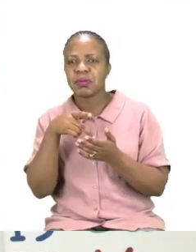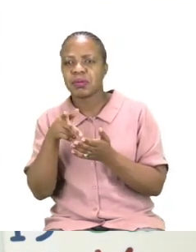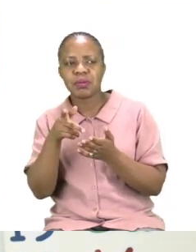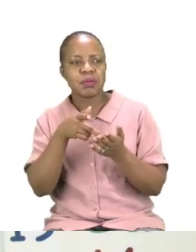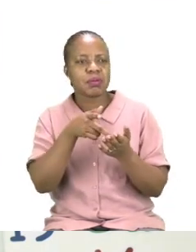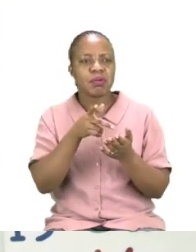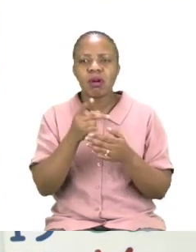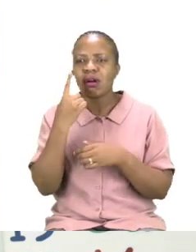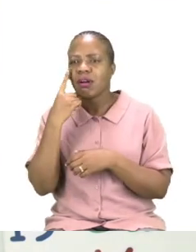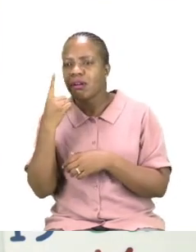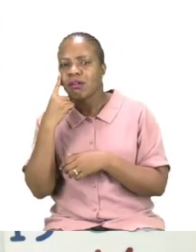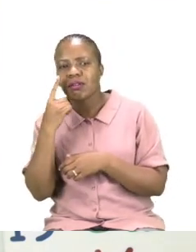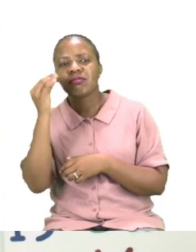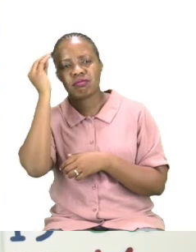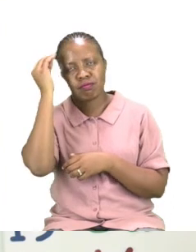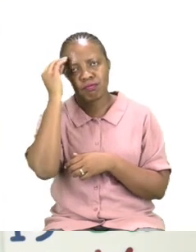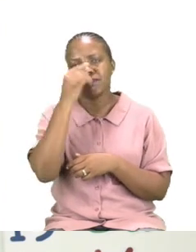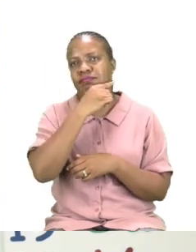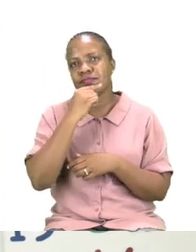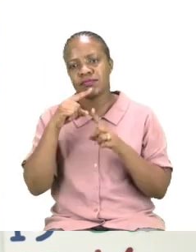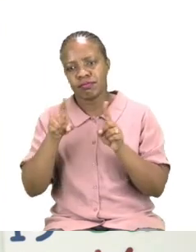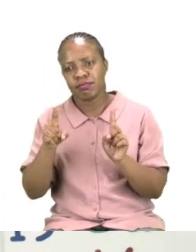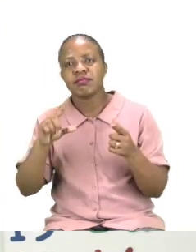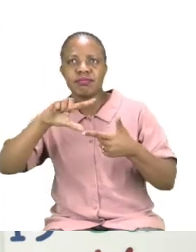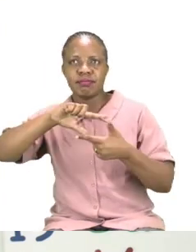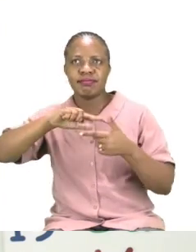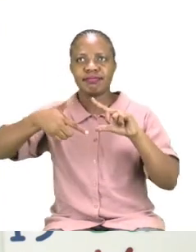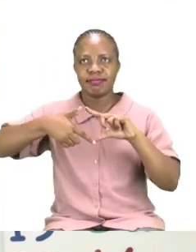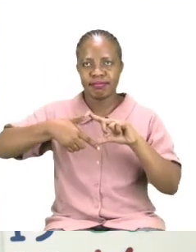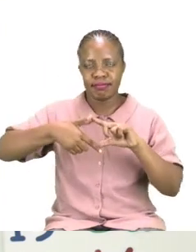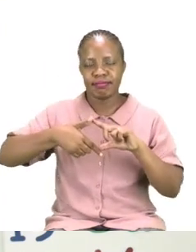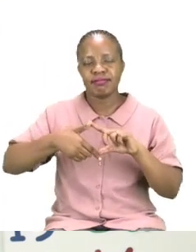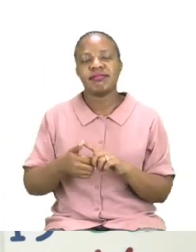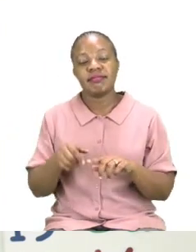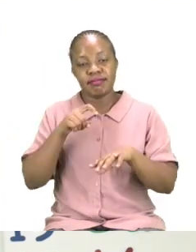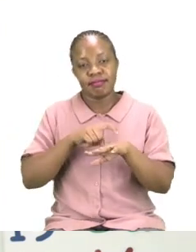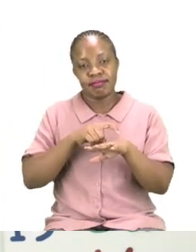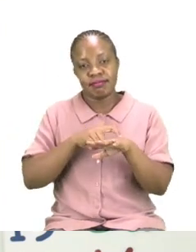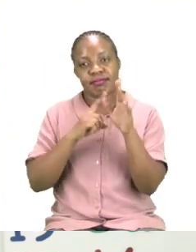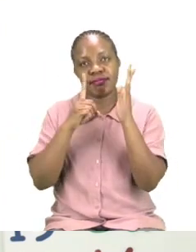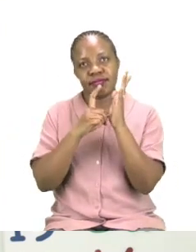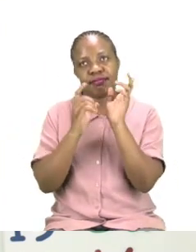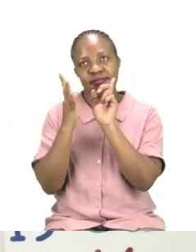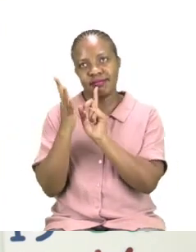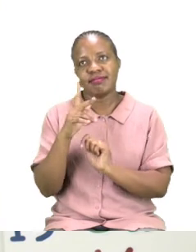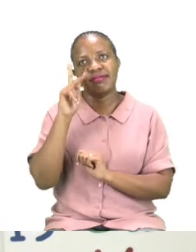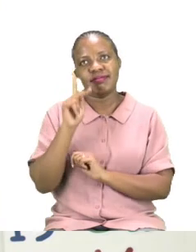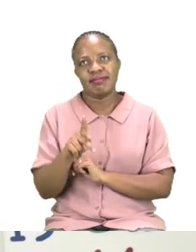done, it is time for us to sanitize. So I would like you to take your sanitizer and